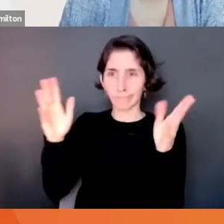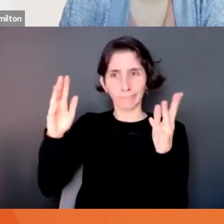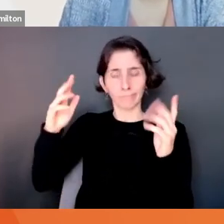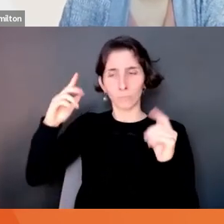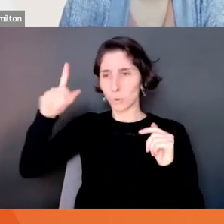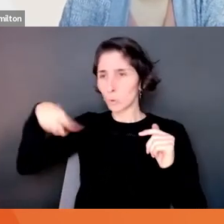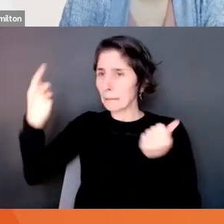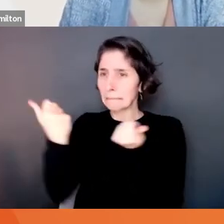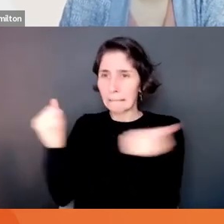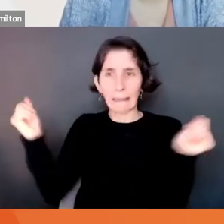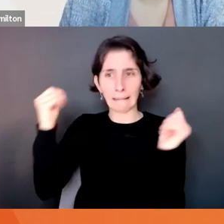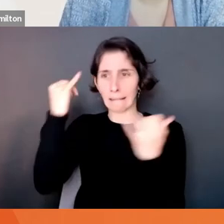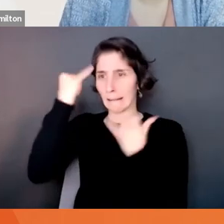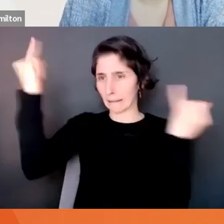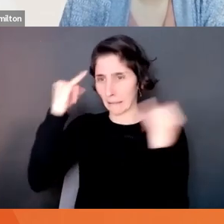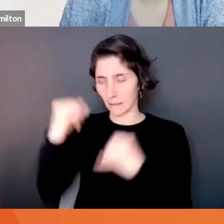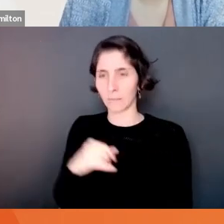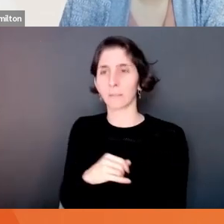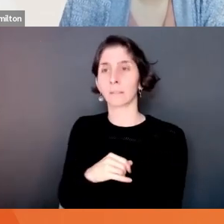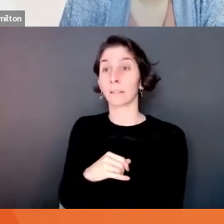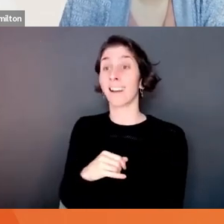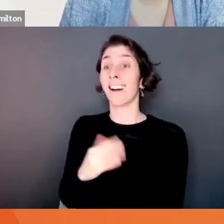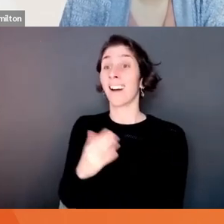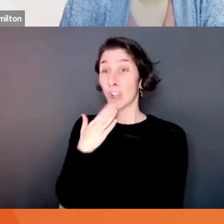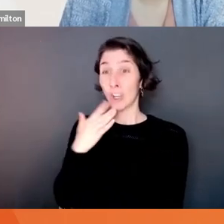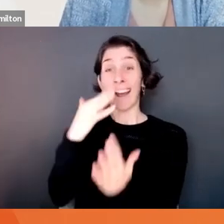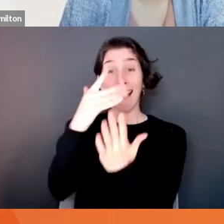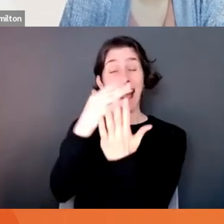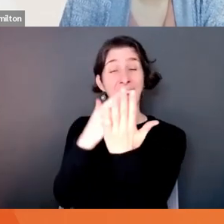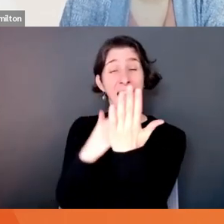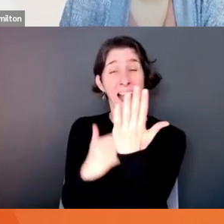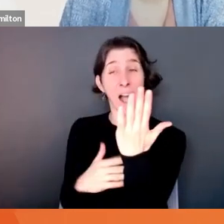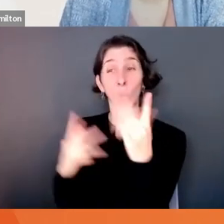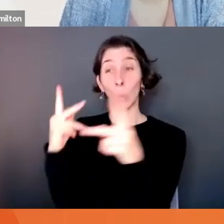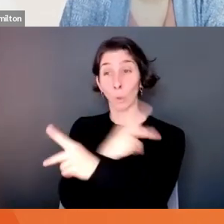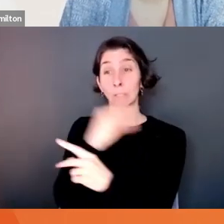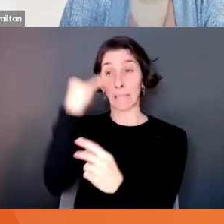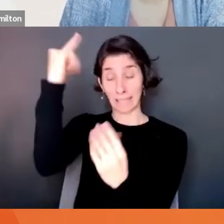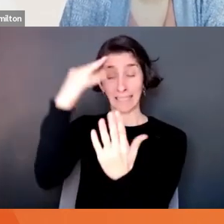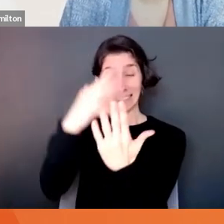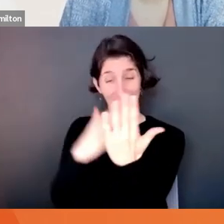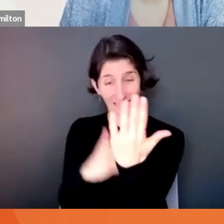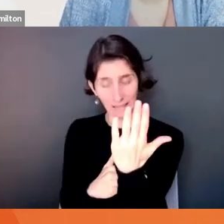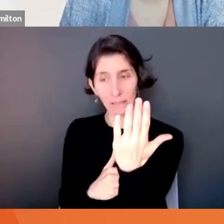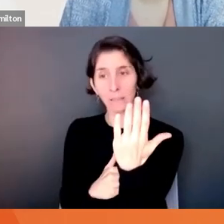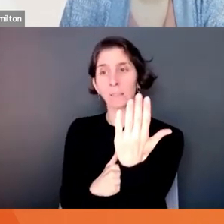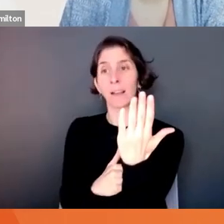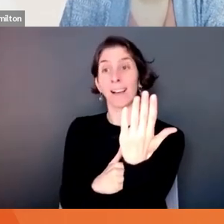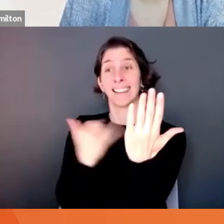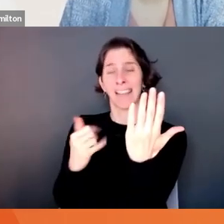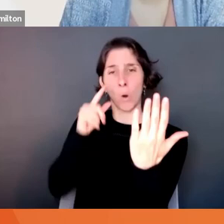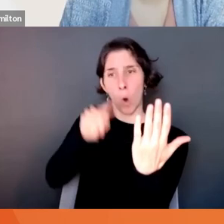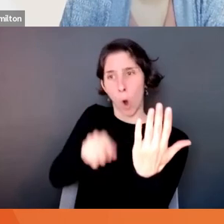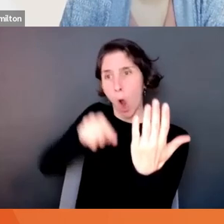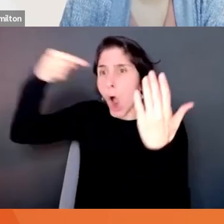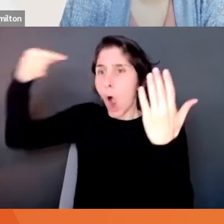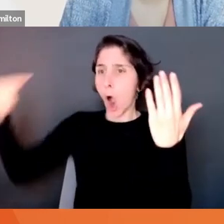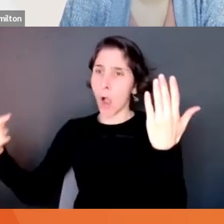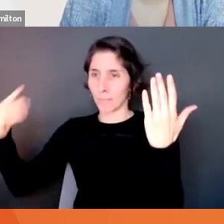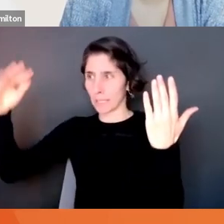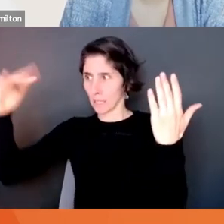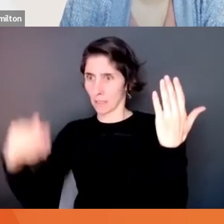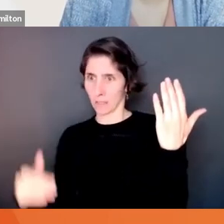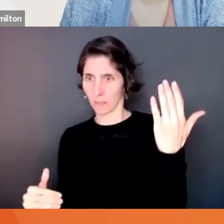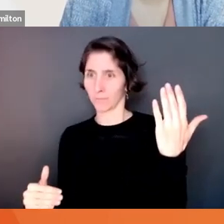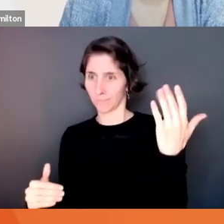silly things. And once you come up with a really good list of things, what you want to ask is what are the complete opposites of the things we just created